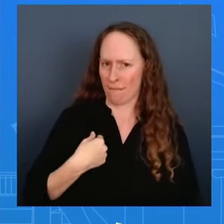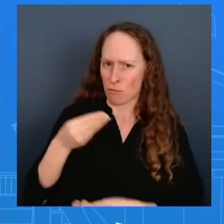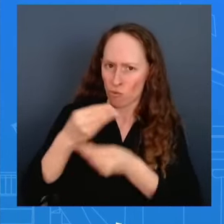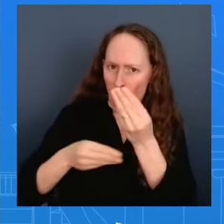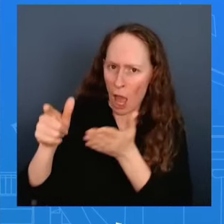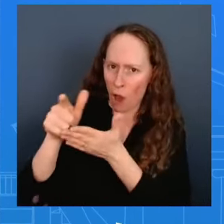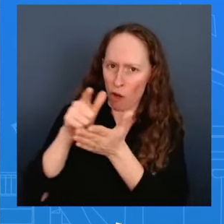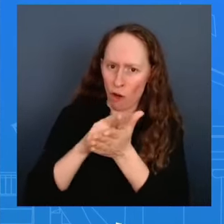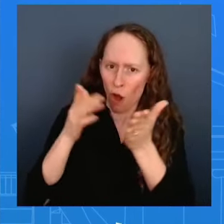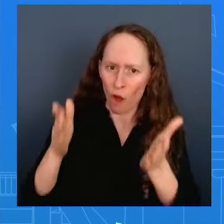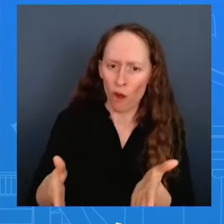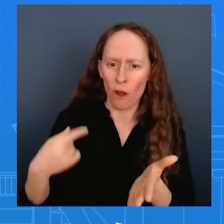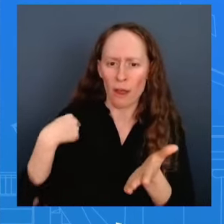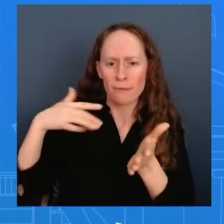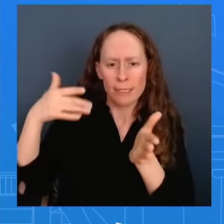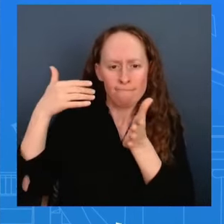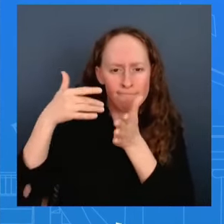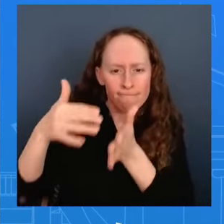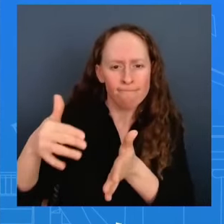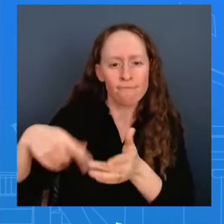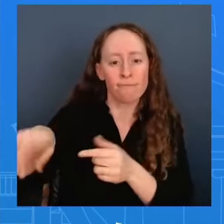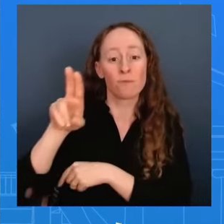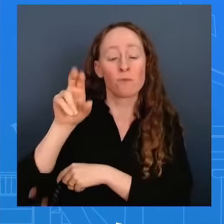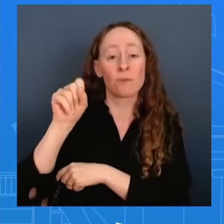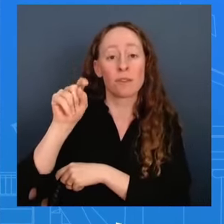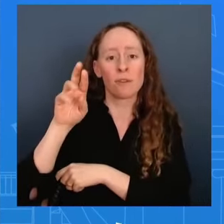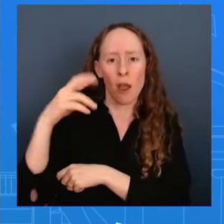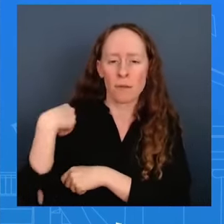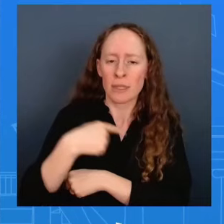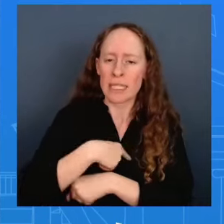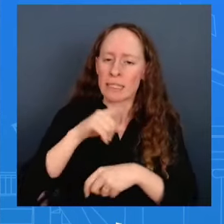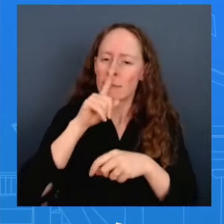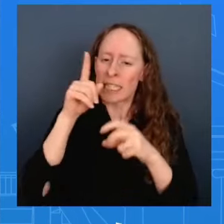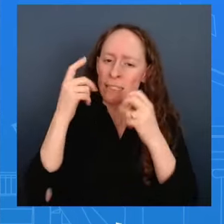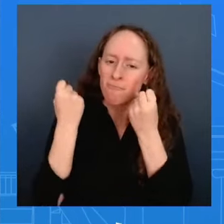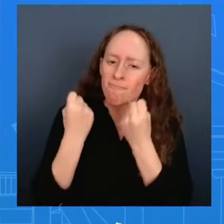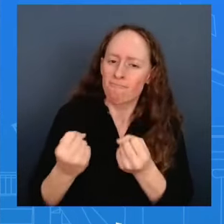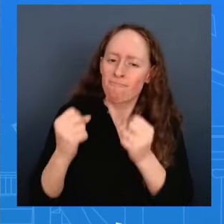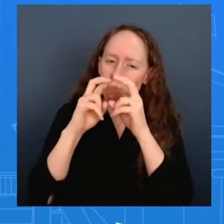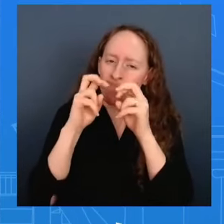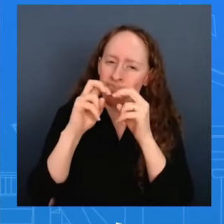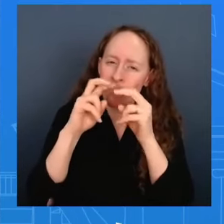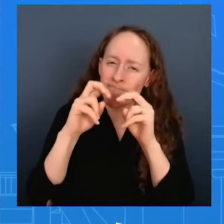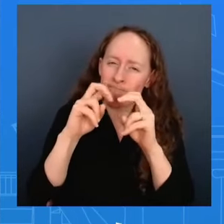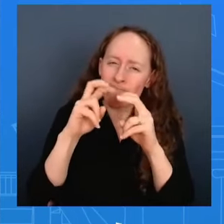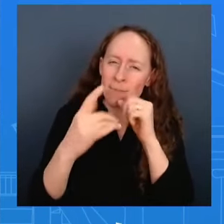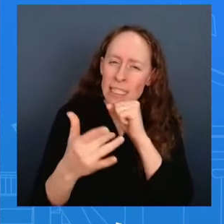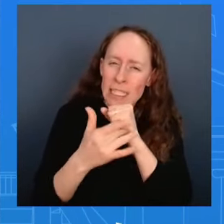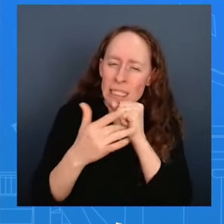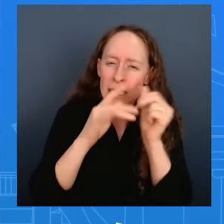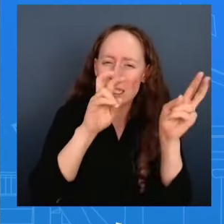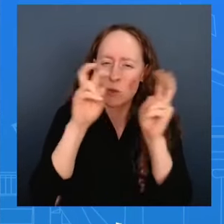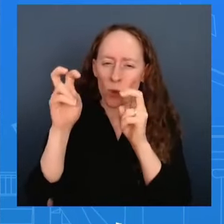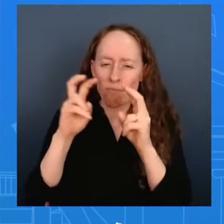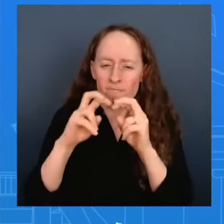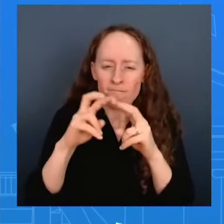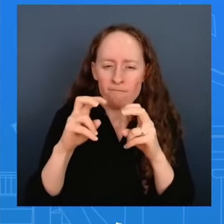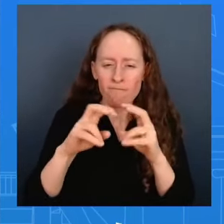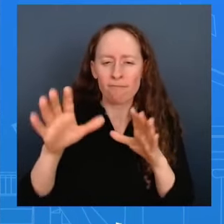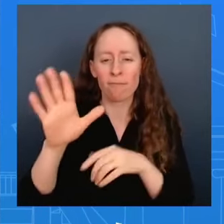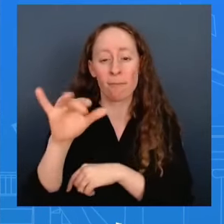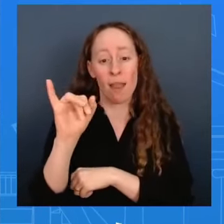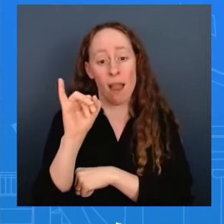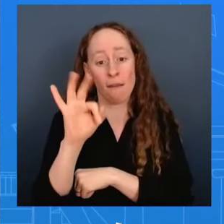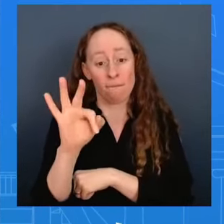based review that we undertook required us to look at a couple questions one of them was the effect of the practices on